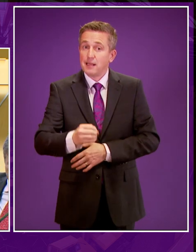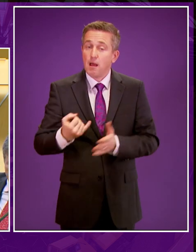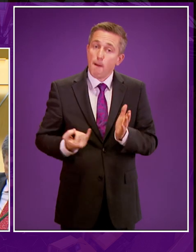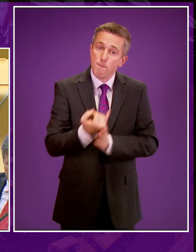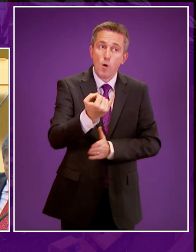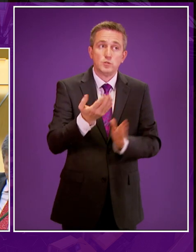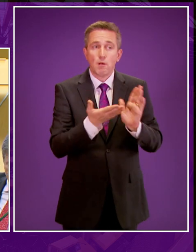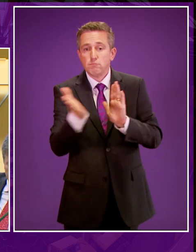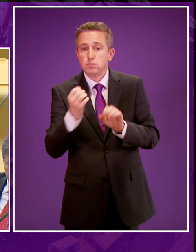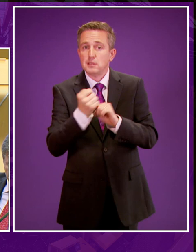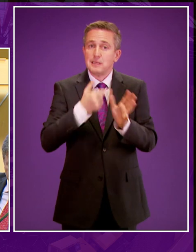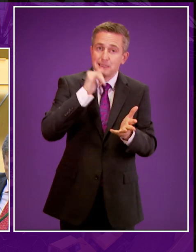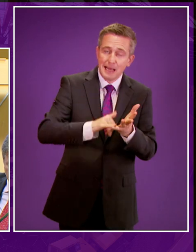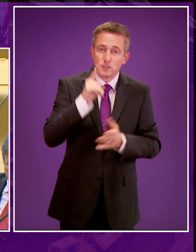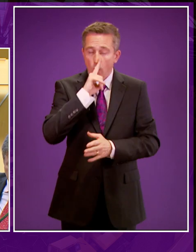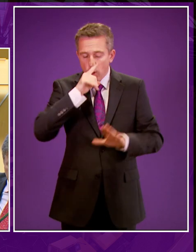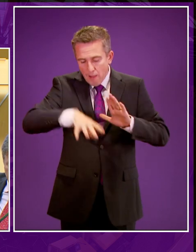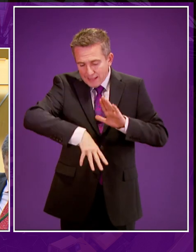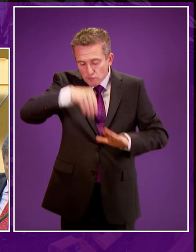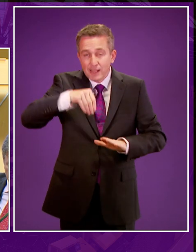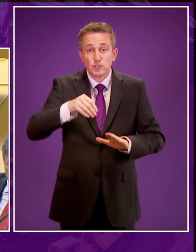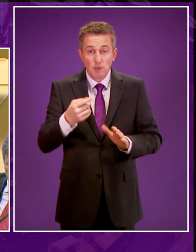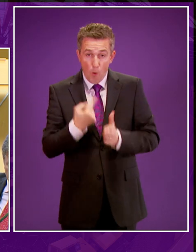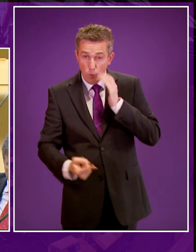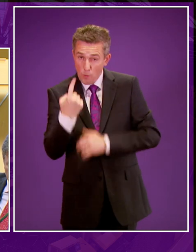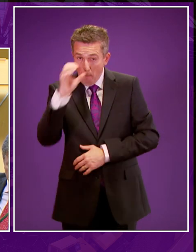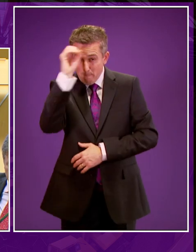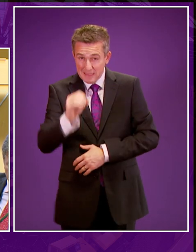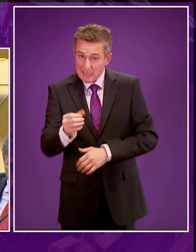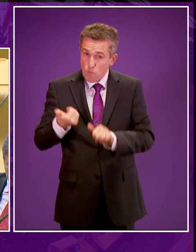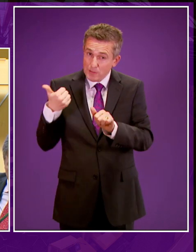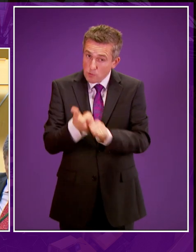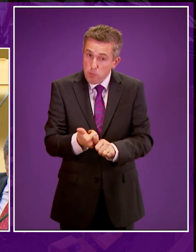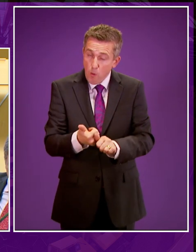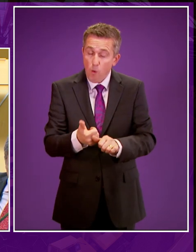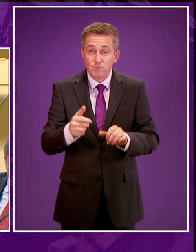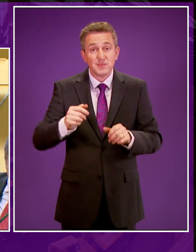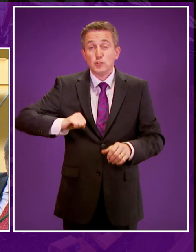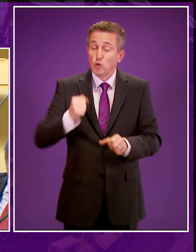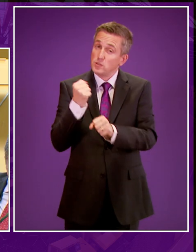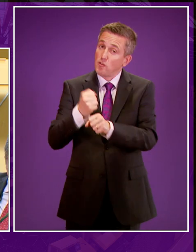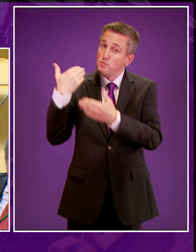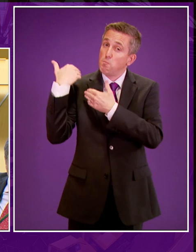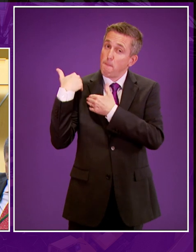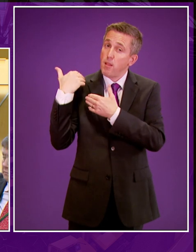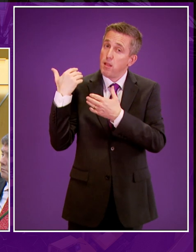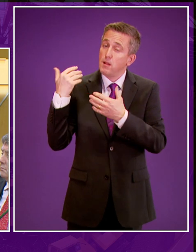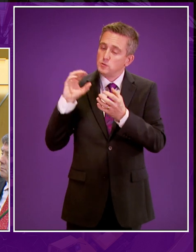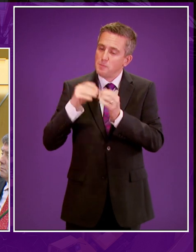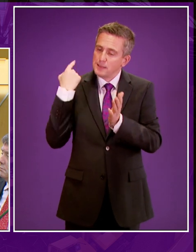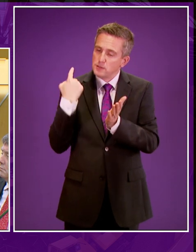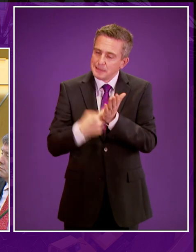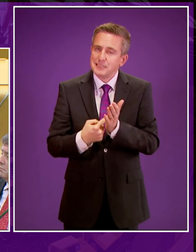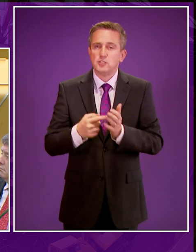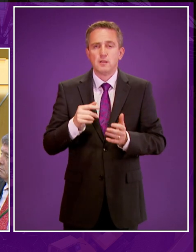unconventional oil and gas extraction in Scotland, and fewer than 1% were in favour. It is our responsibility as a Government to make a decision we believe is